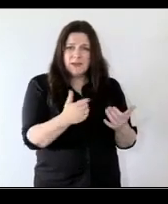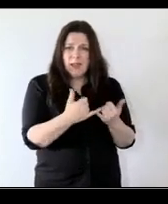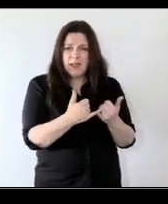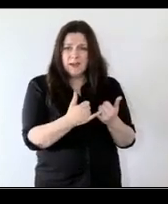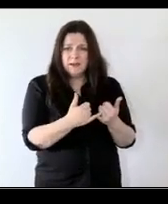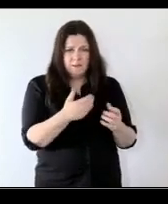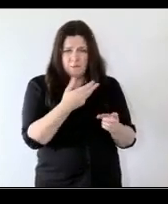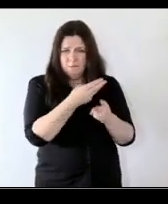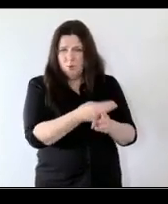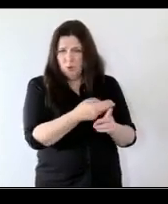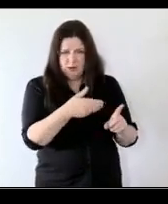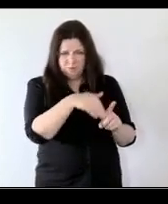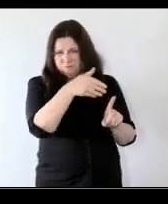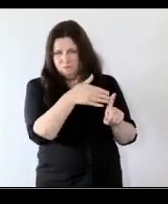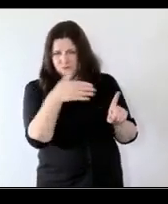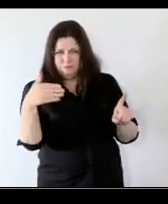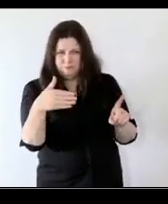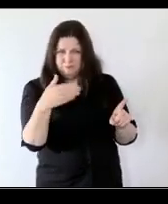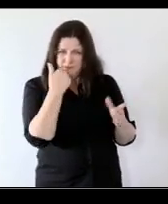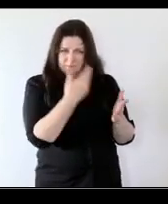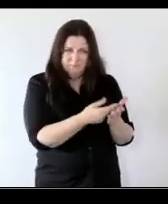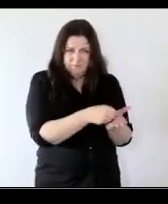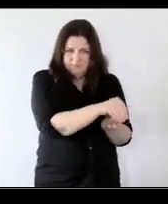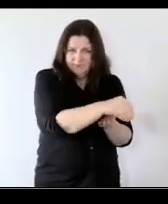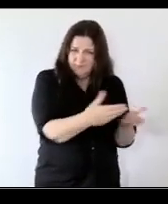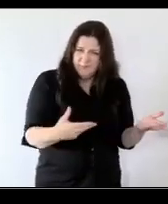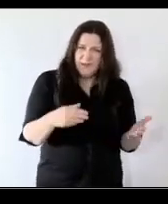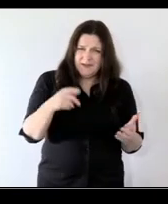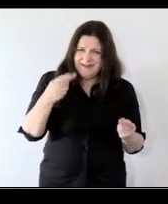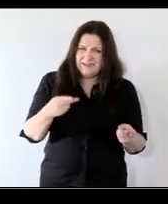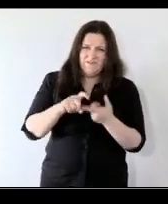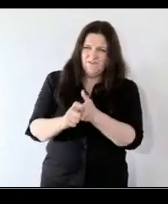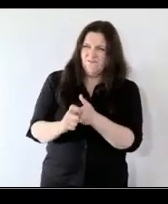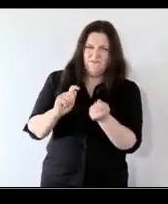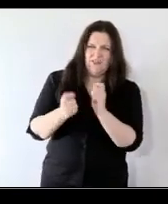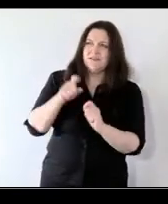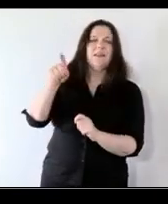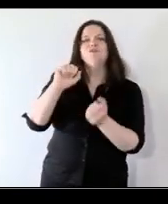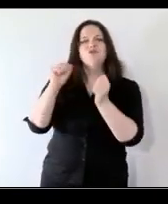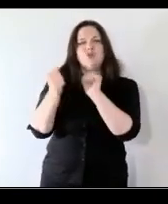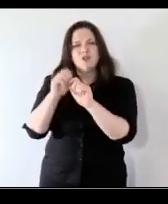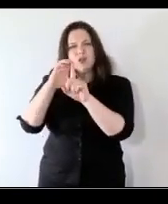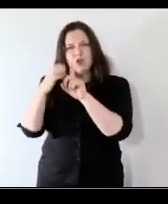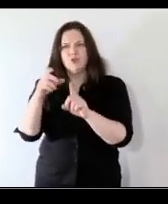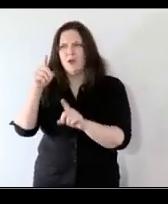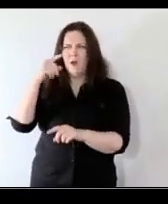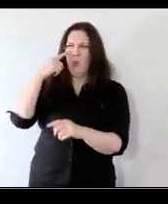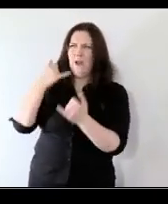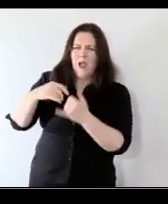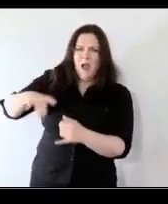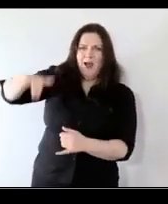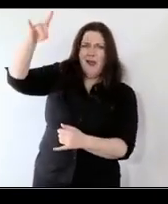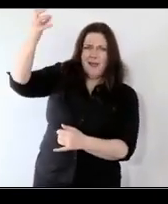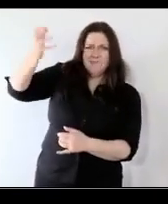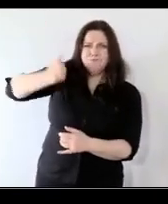poorly recompensed and that that needs fixing i think because that changes the culture around incomes